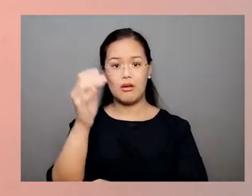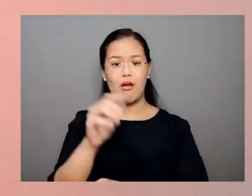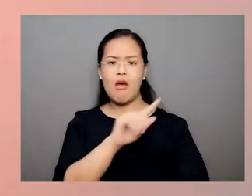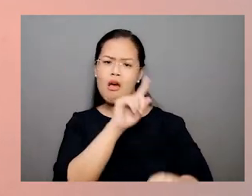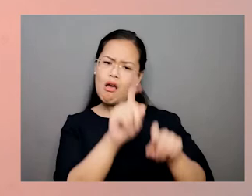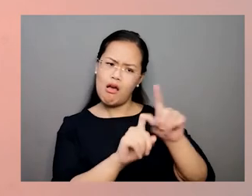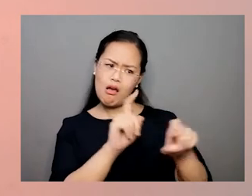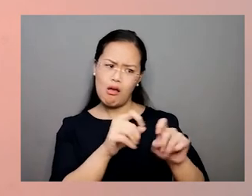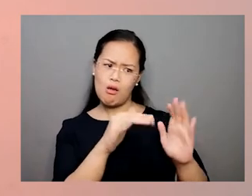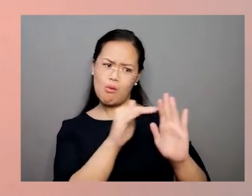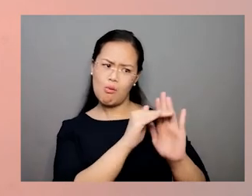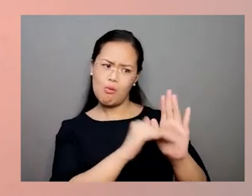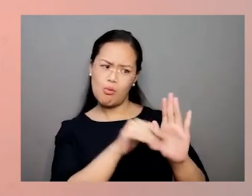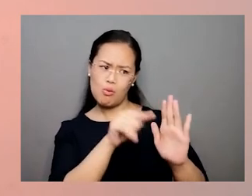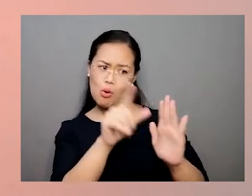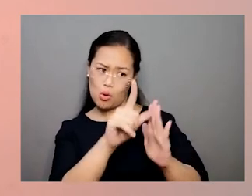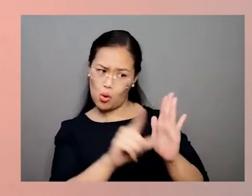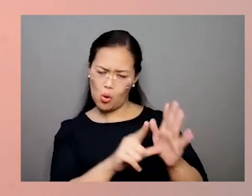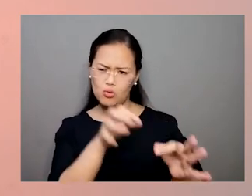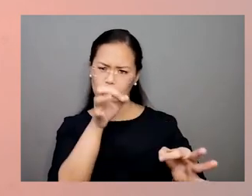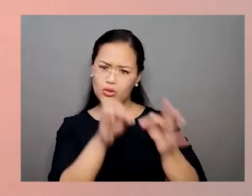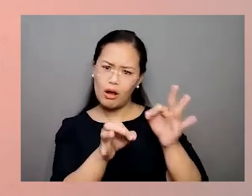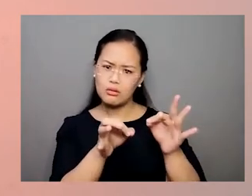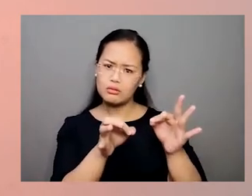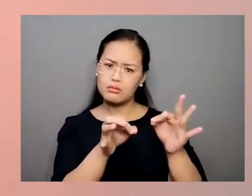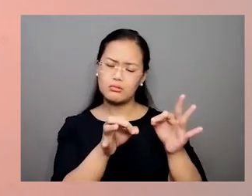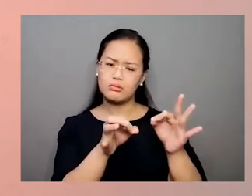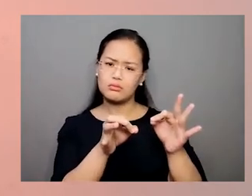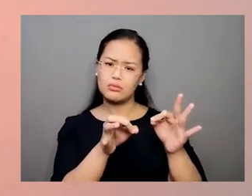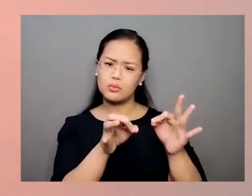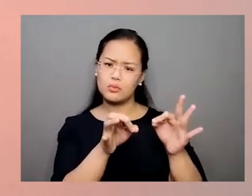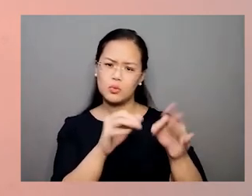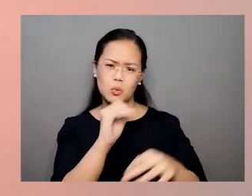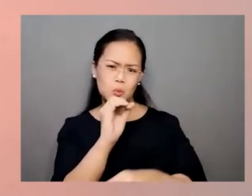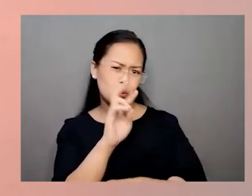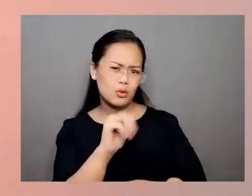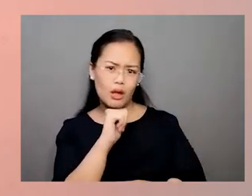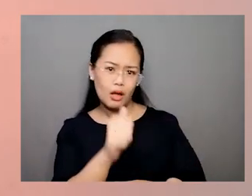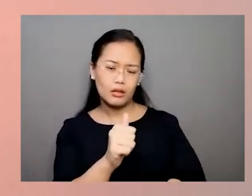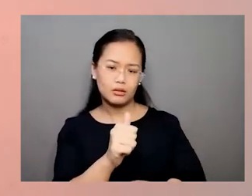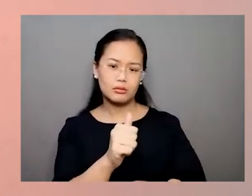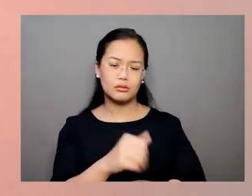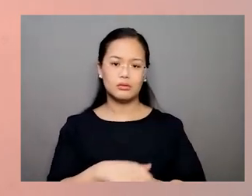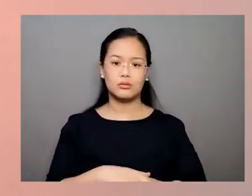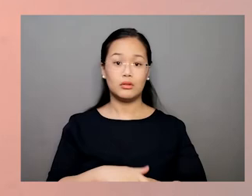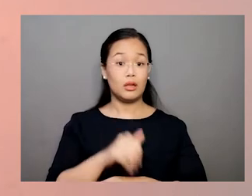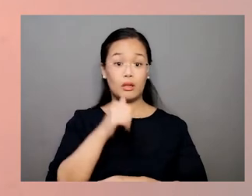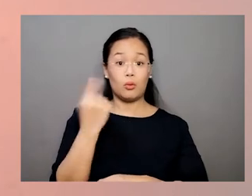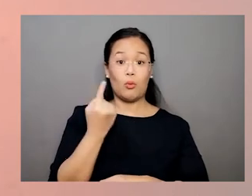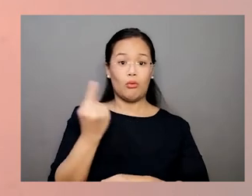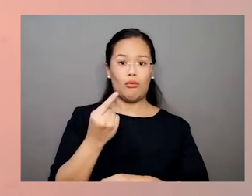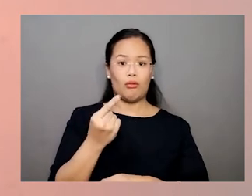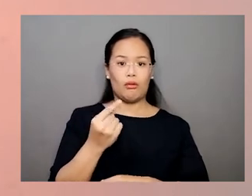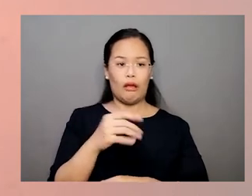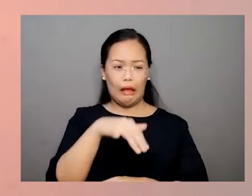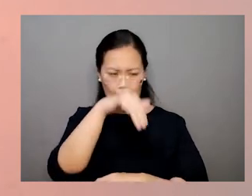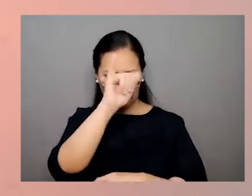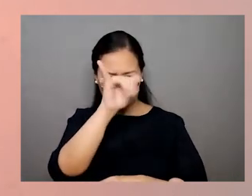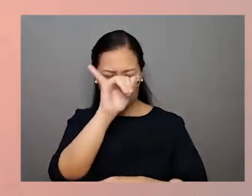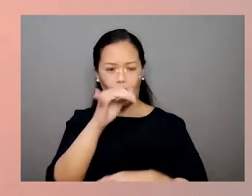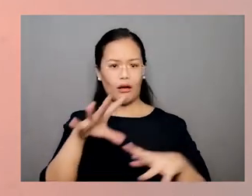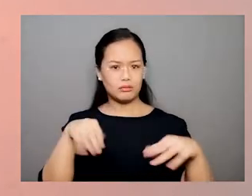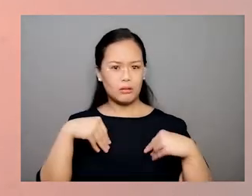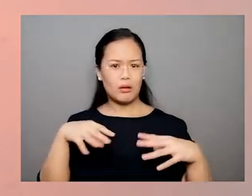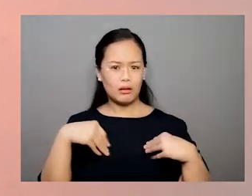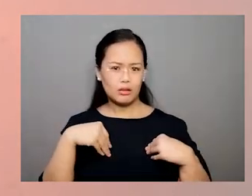context. Asking questions on whether the law is just. Not accepting the law as it is, but working